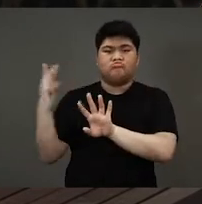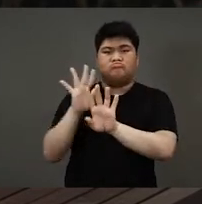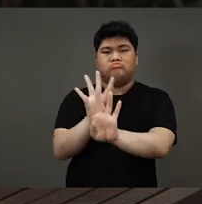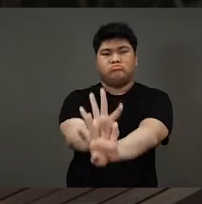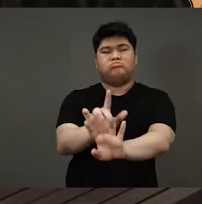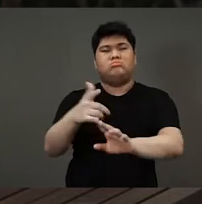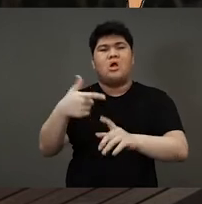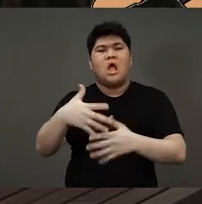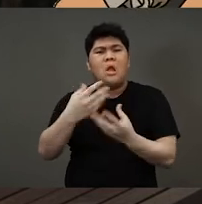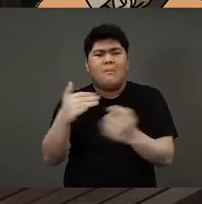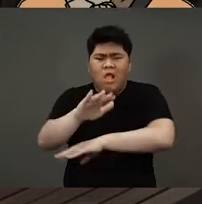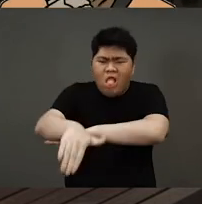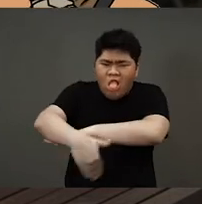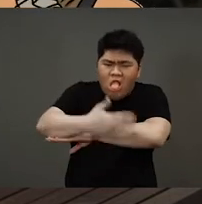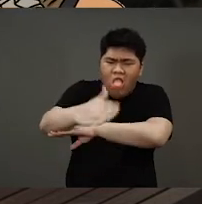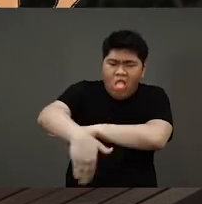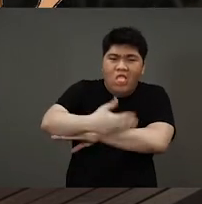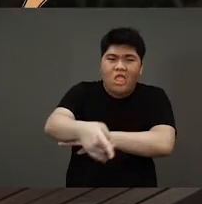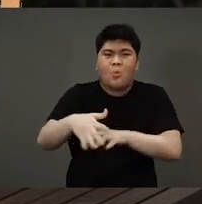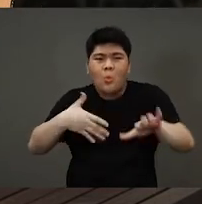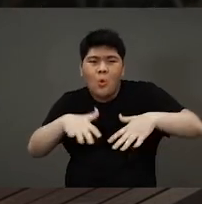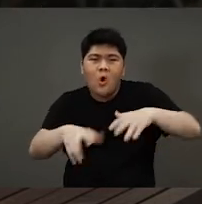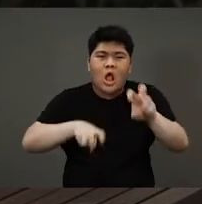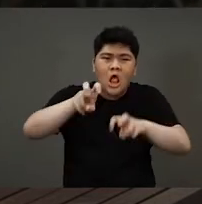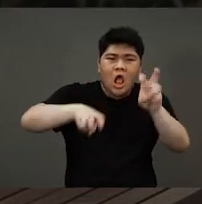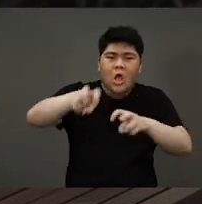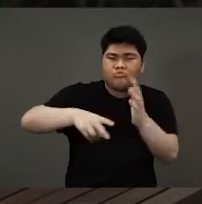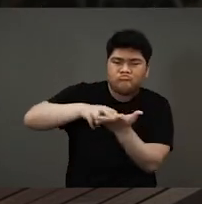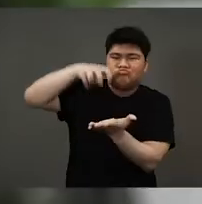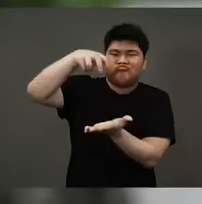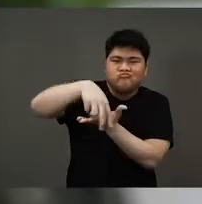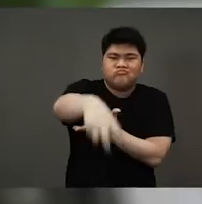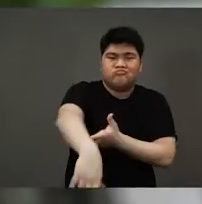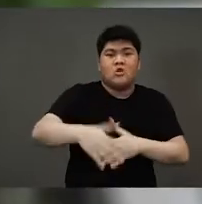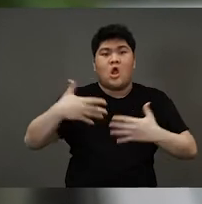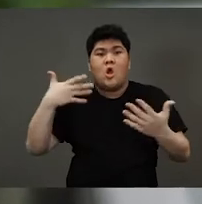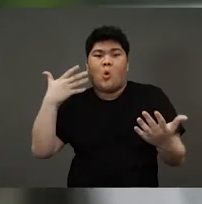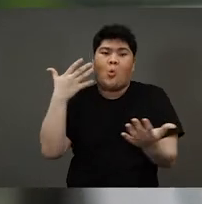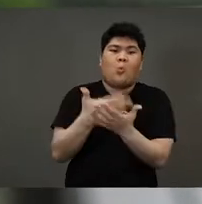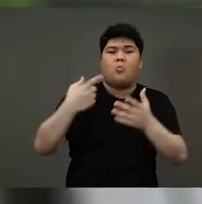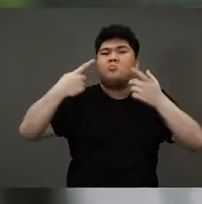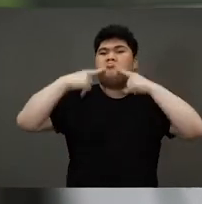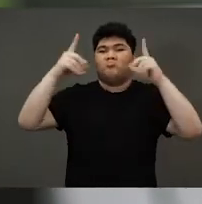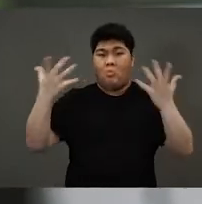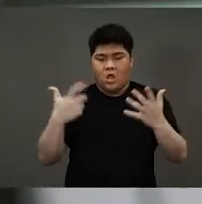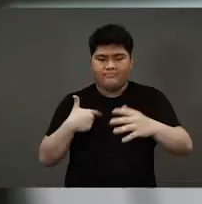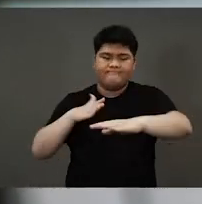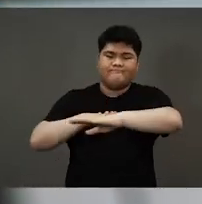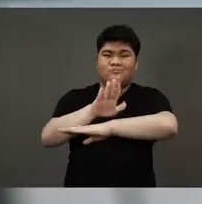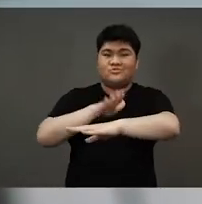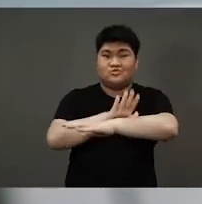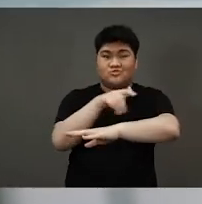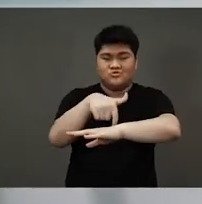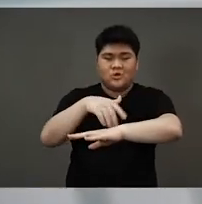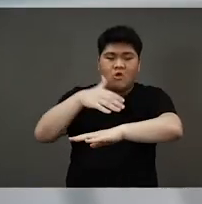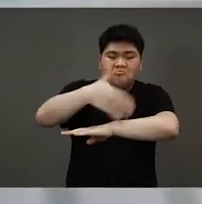Finally, after many, many days of walking and climbing and jumping, they reached the shore. And right in